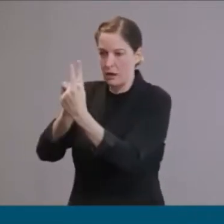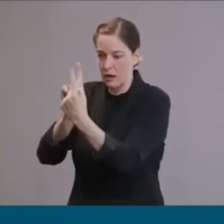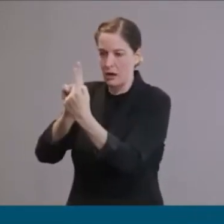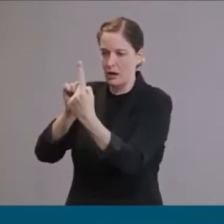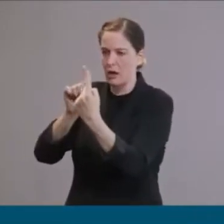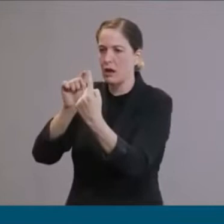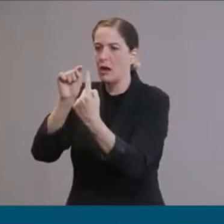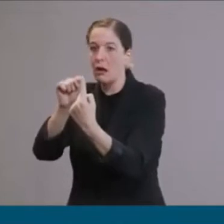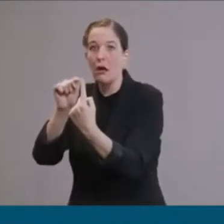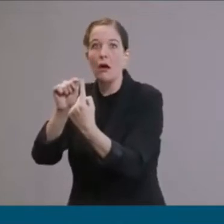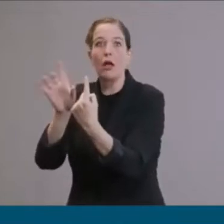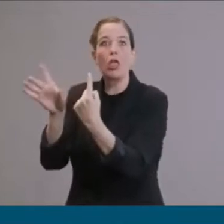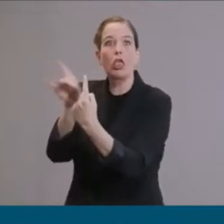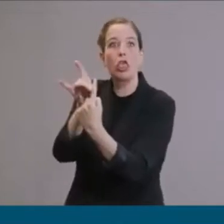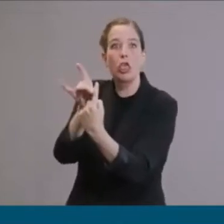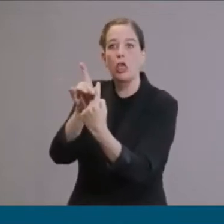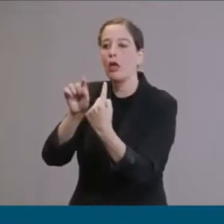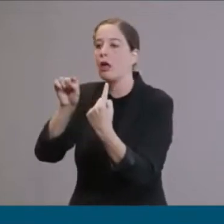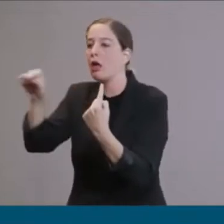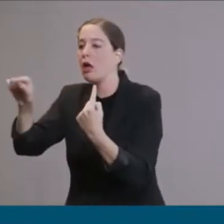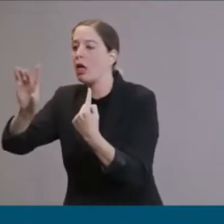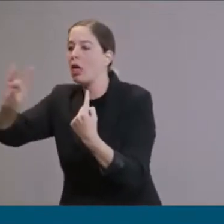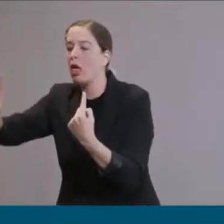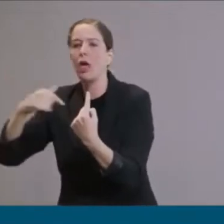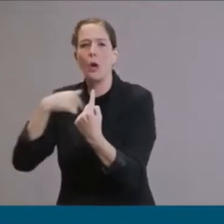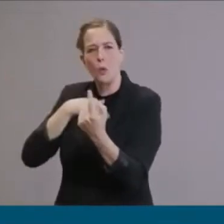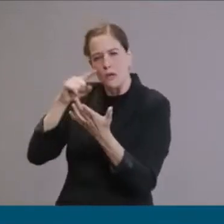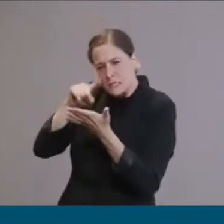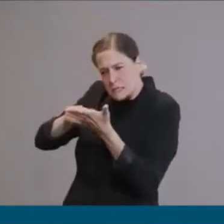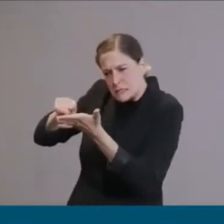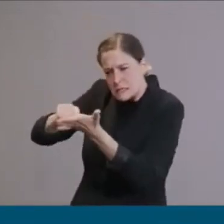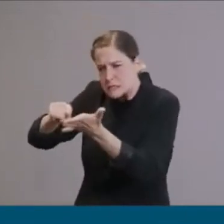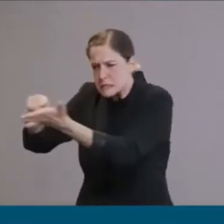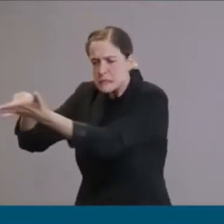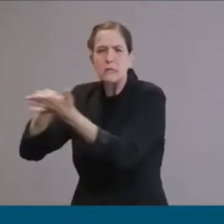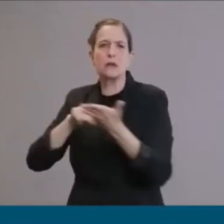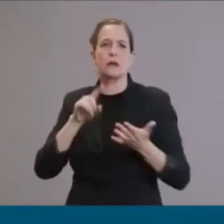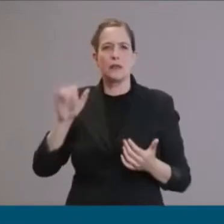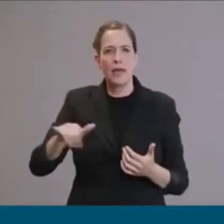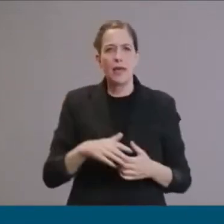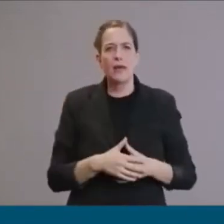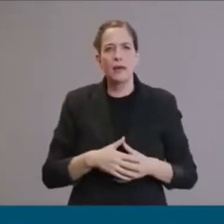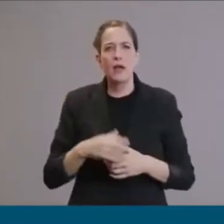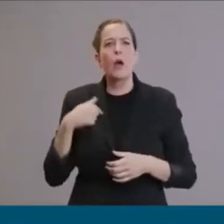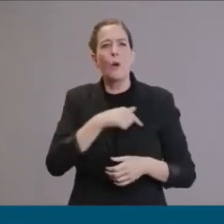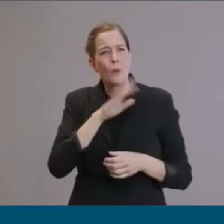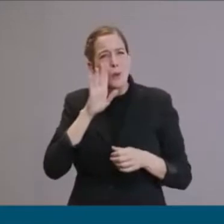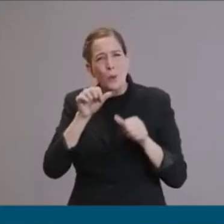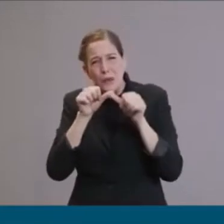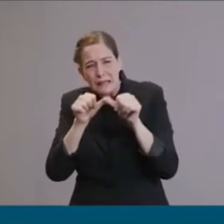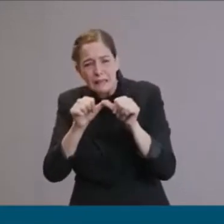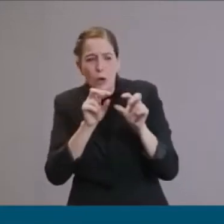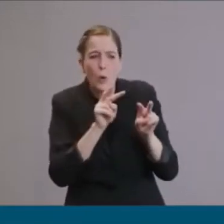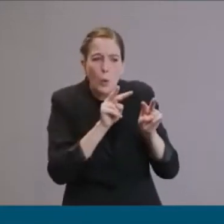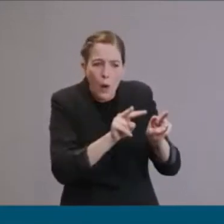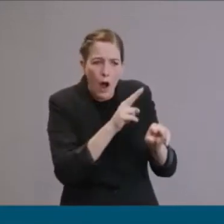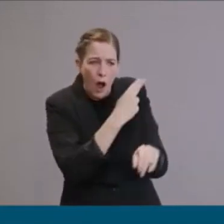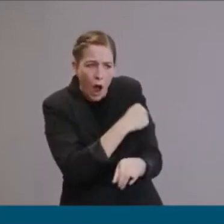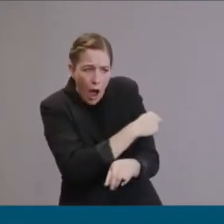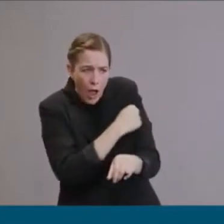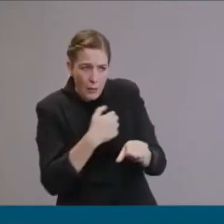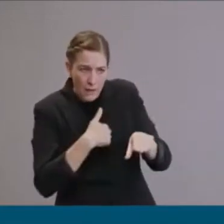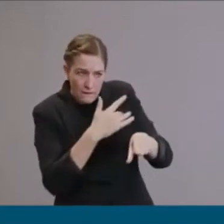will come next. We're prepared today but we're vigilant every day and focused on this